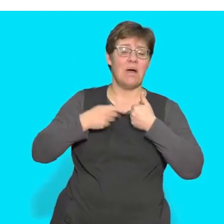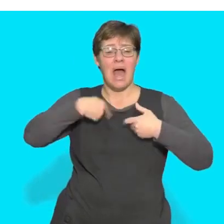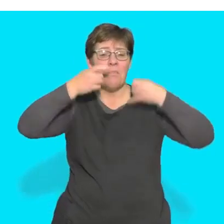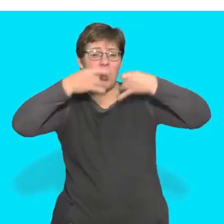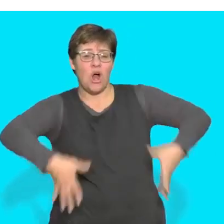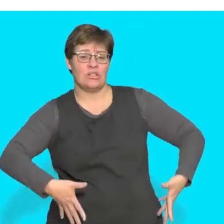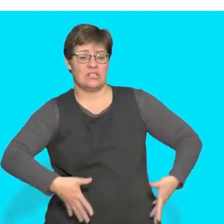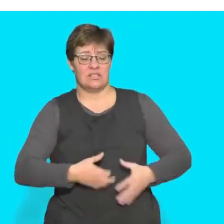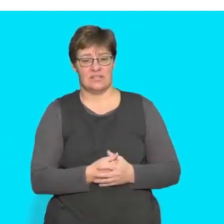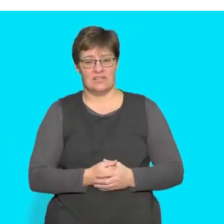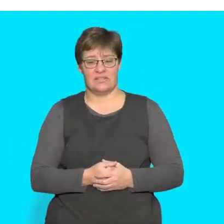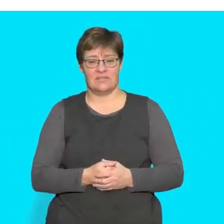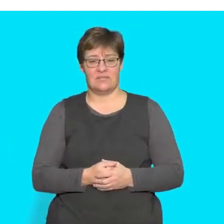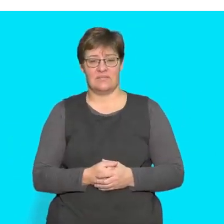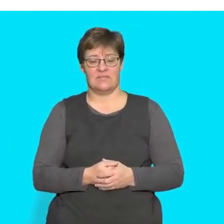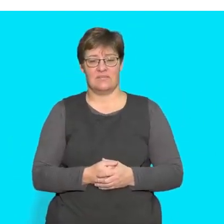lost